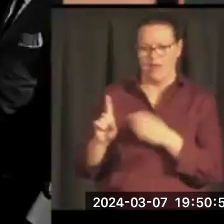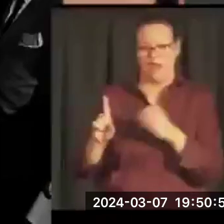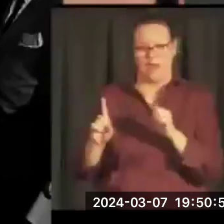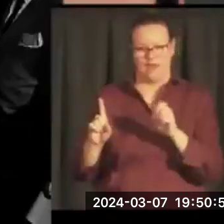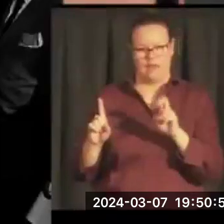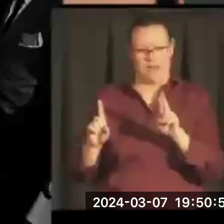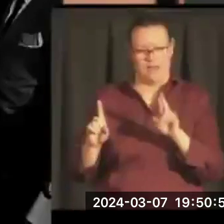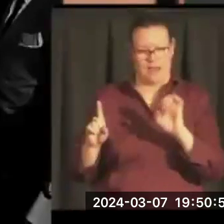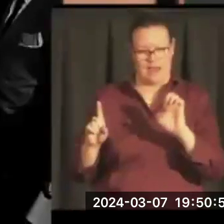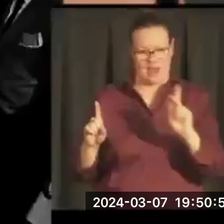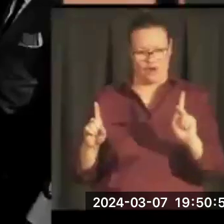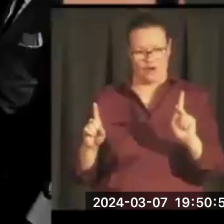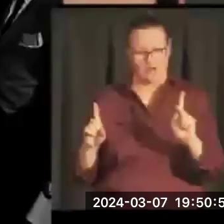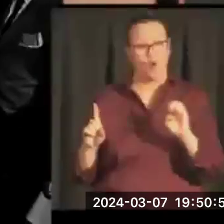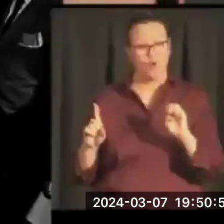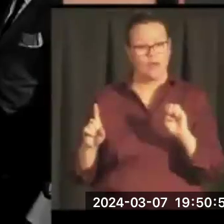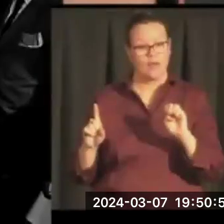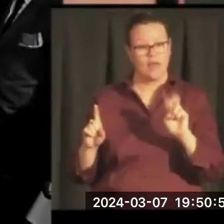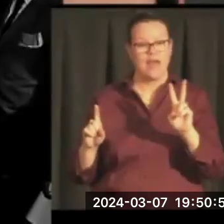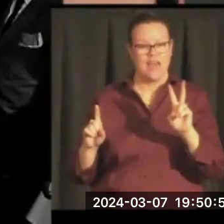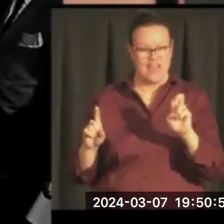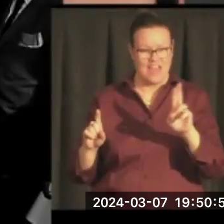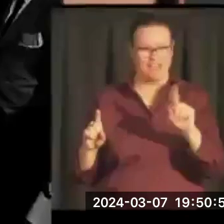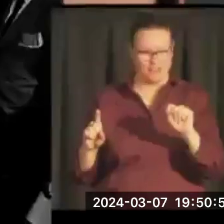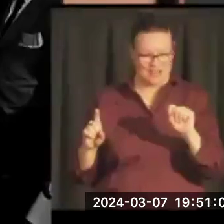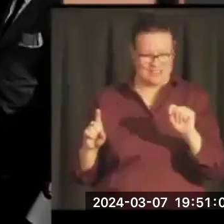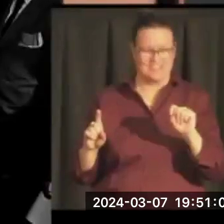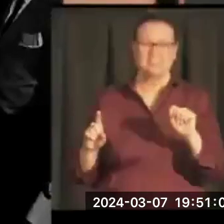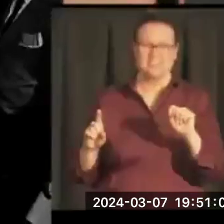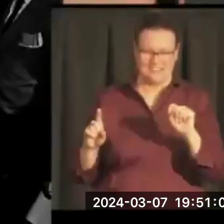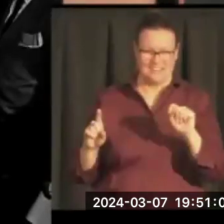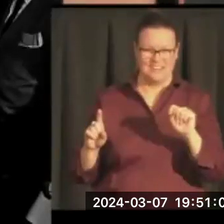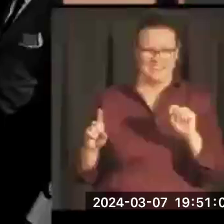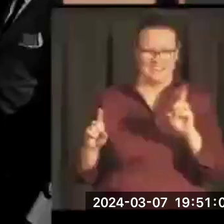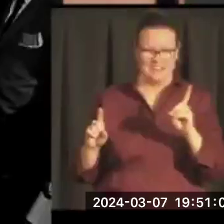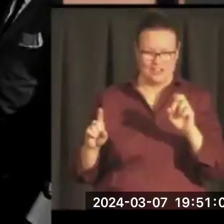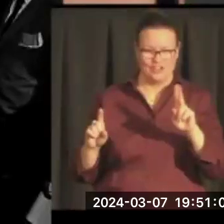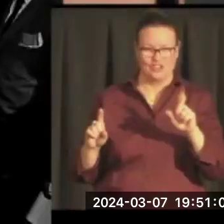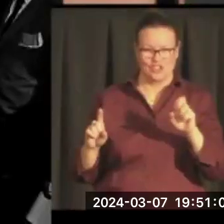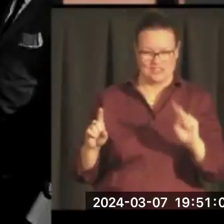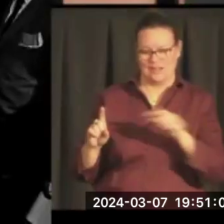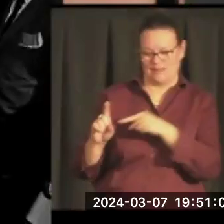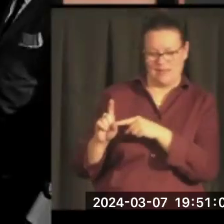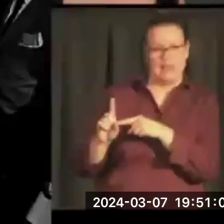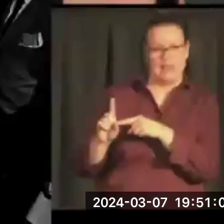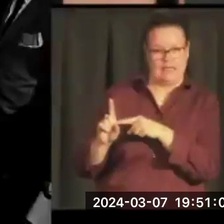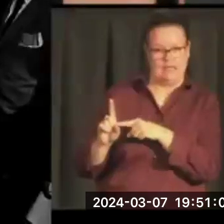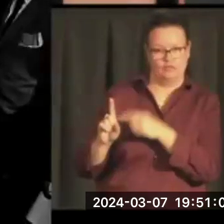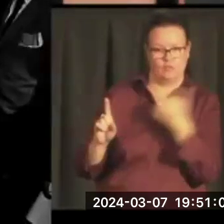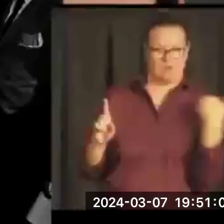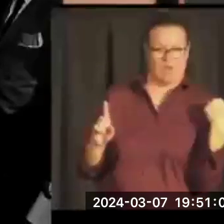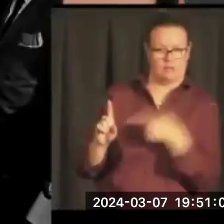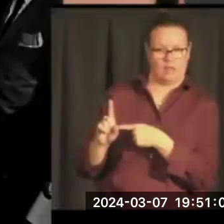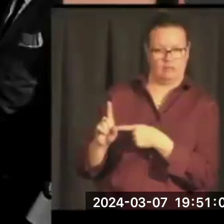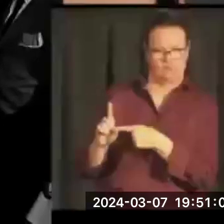Republicans to vote for it. Right? We had to confront with our own party. We had to confront with the Dixiecrats. Let him go ahead and take the